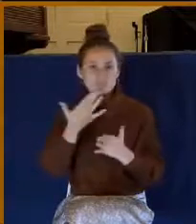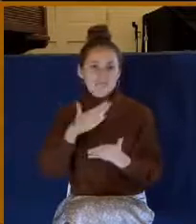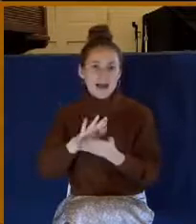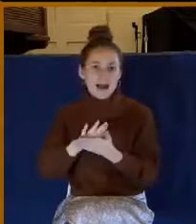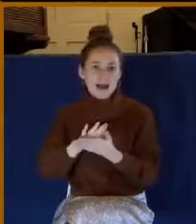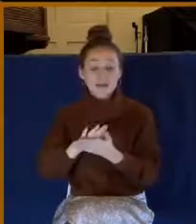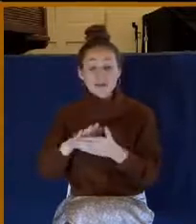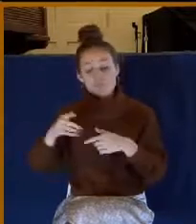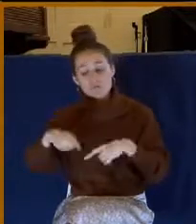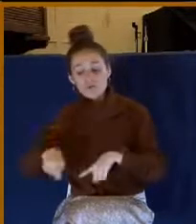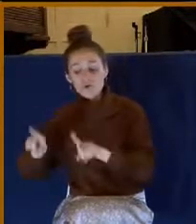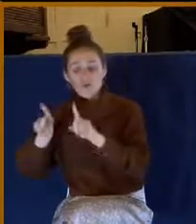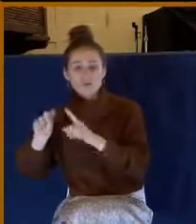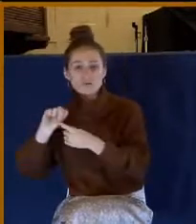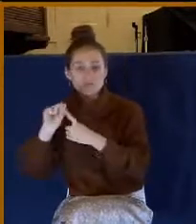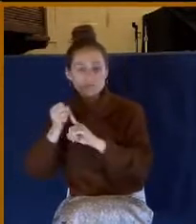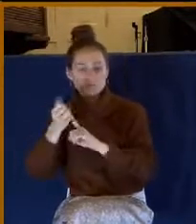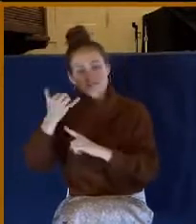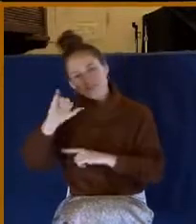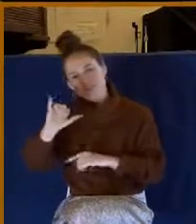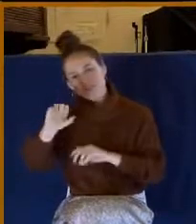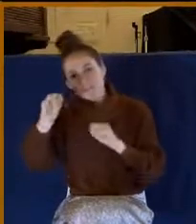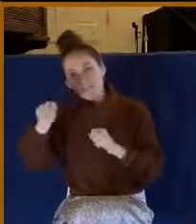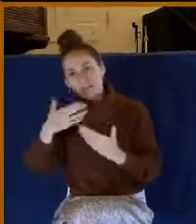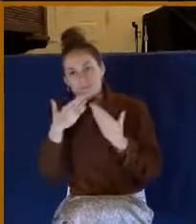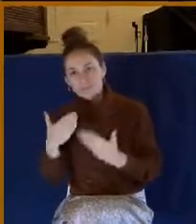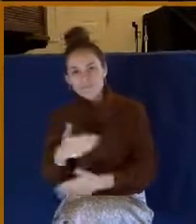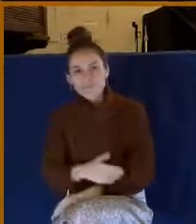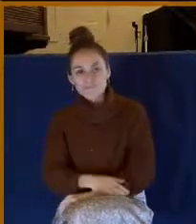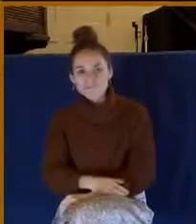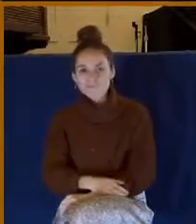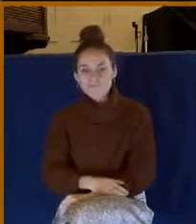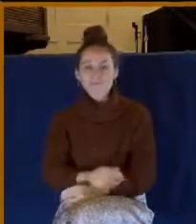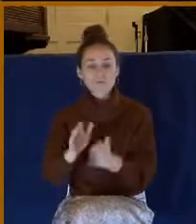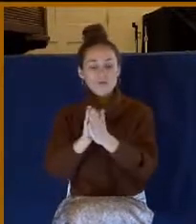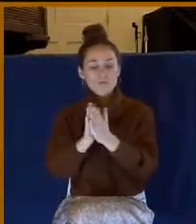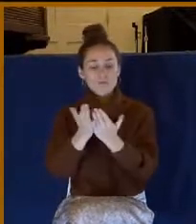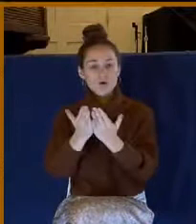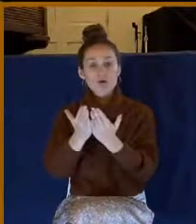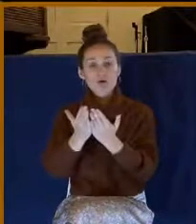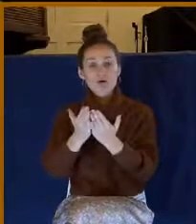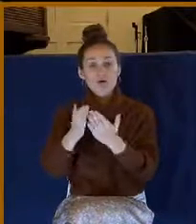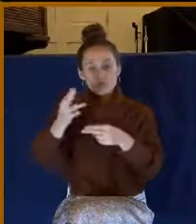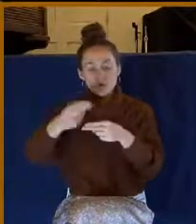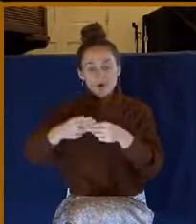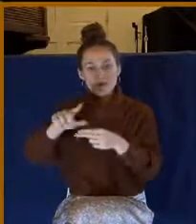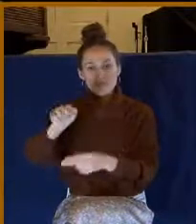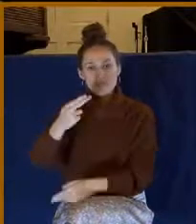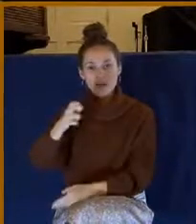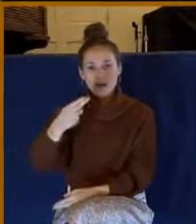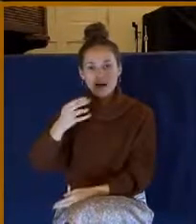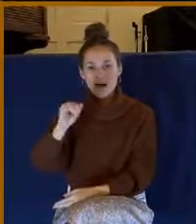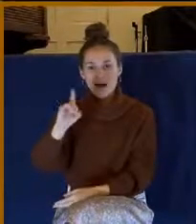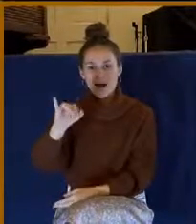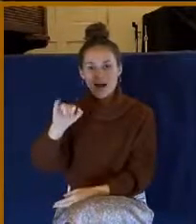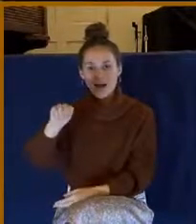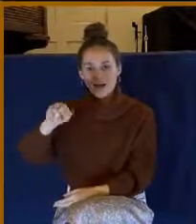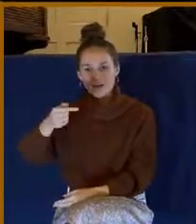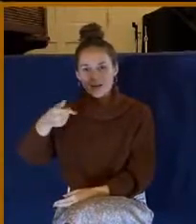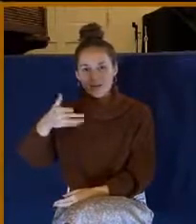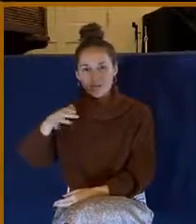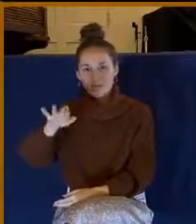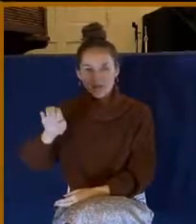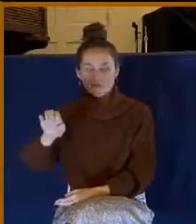that circumstance. In her book, The Hiding Place, Corrie Ten Boom, she tells about how she learned this one